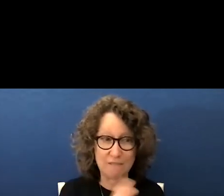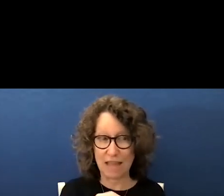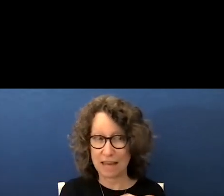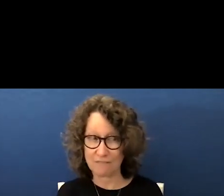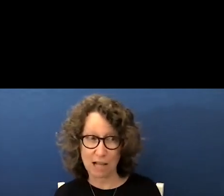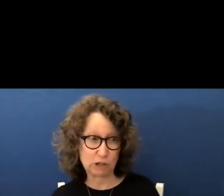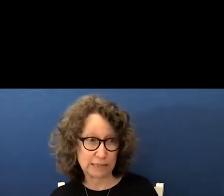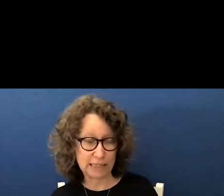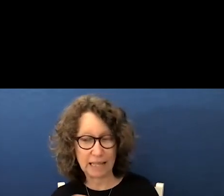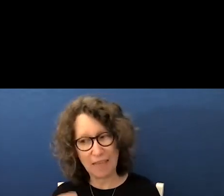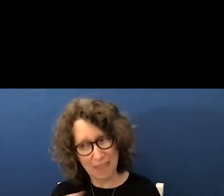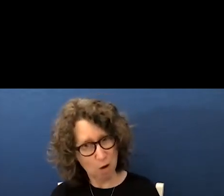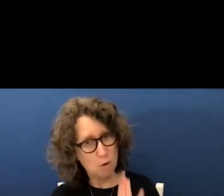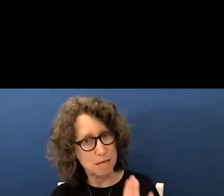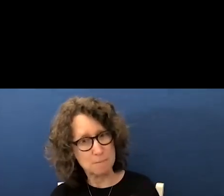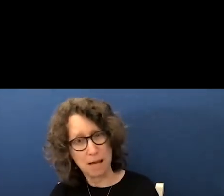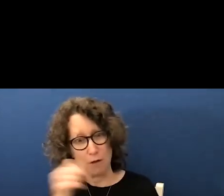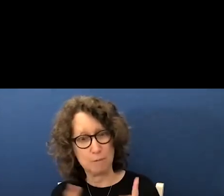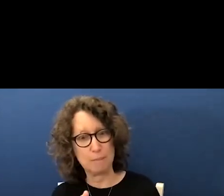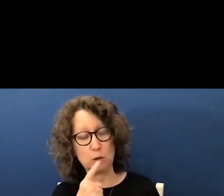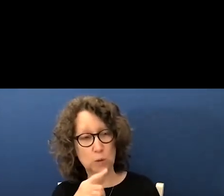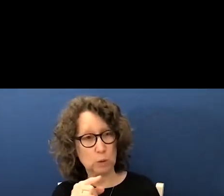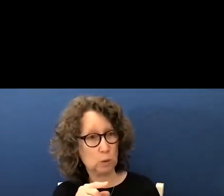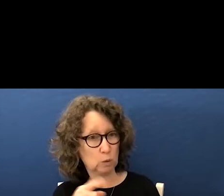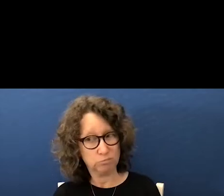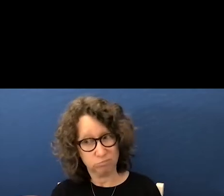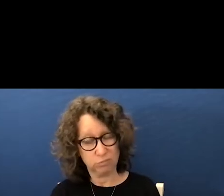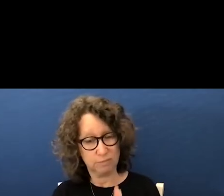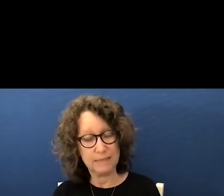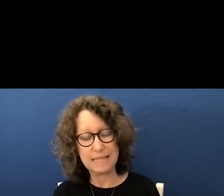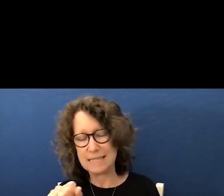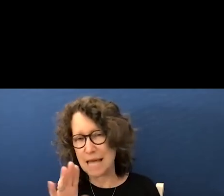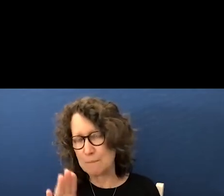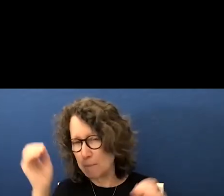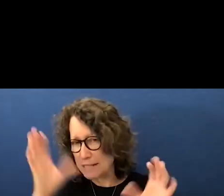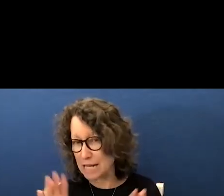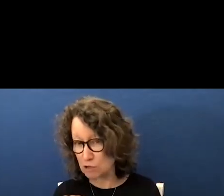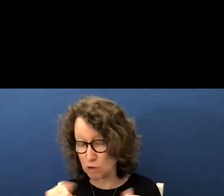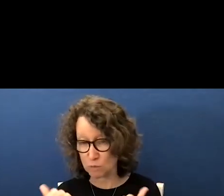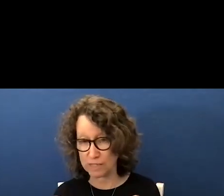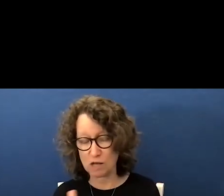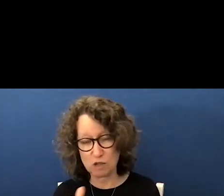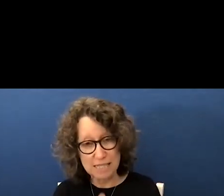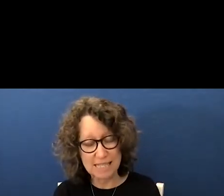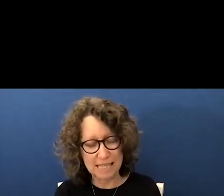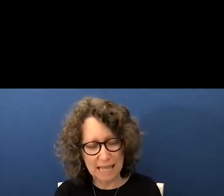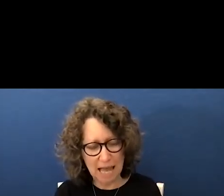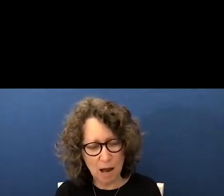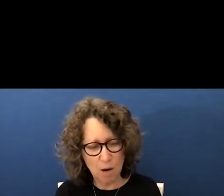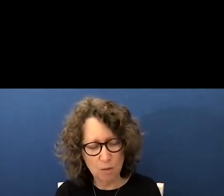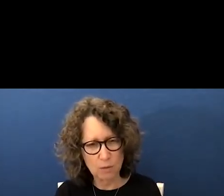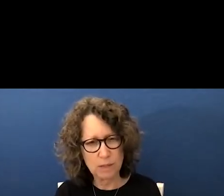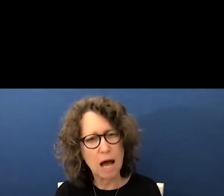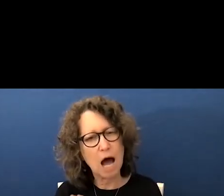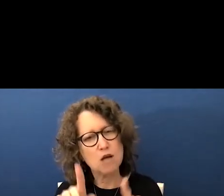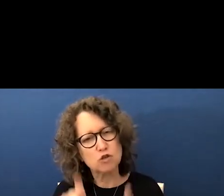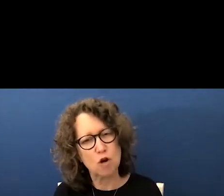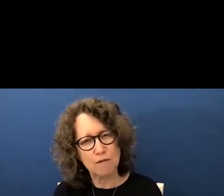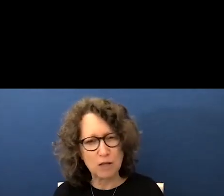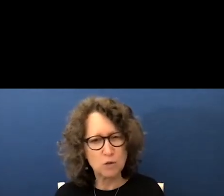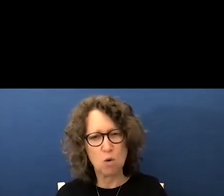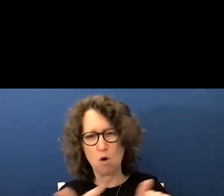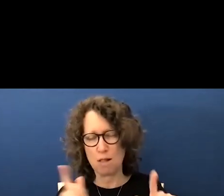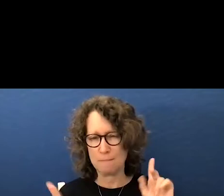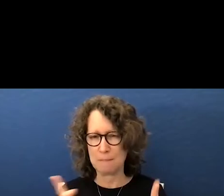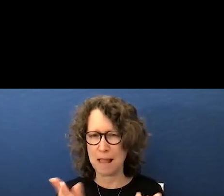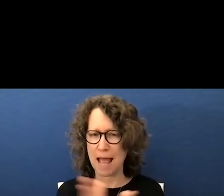they were represented by others who did the santa barbara teachers association sent out a perception survey to the entire district